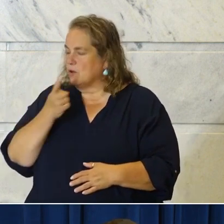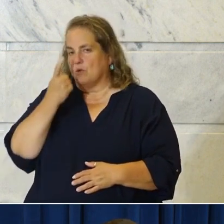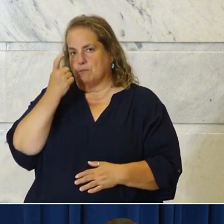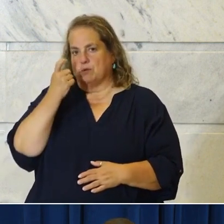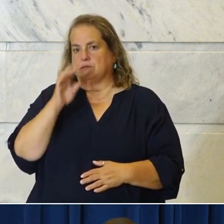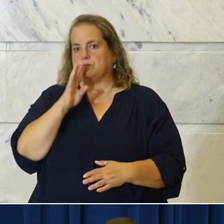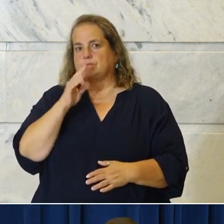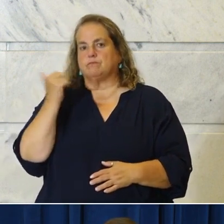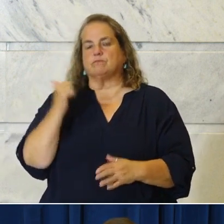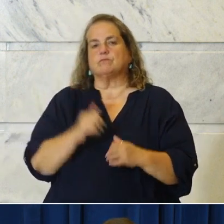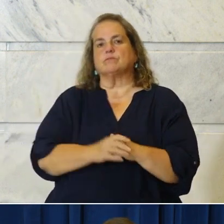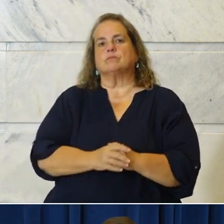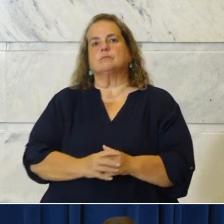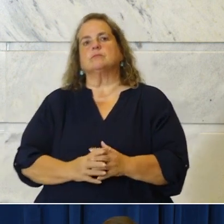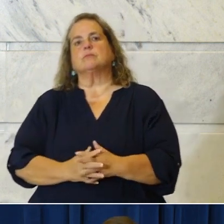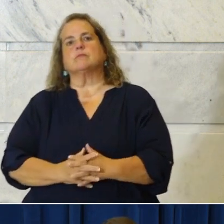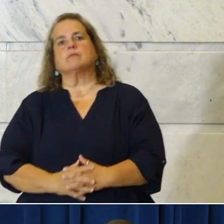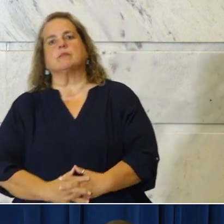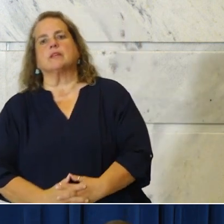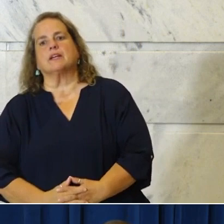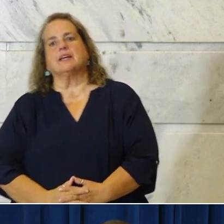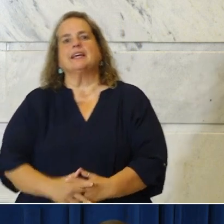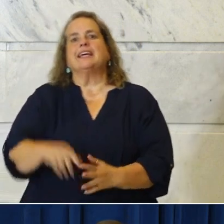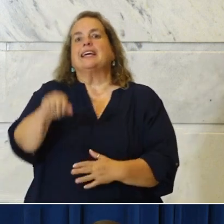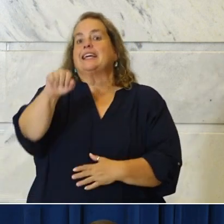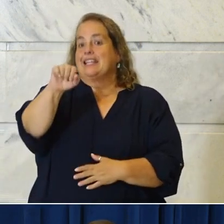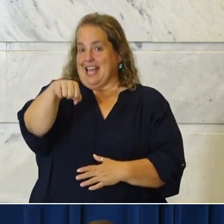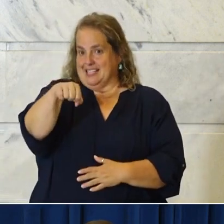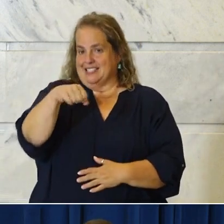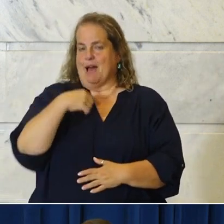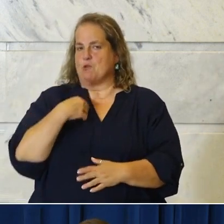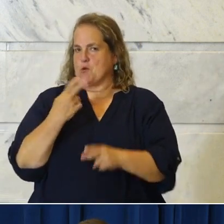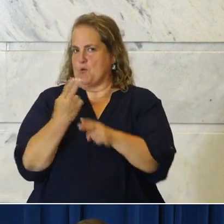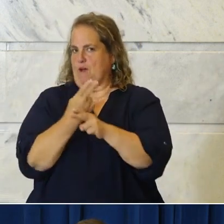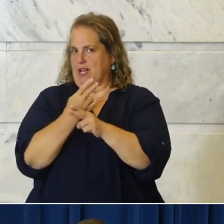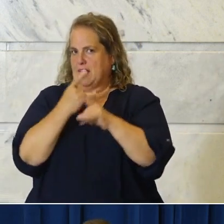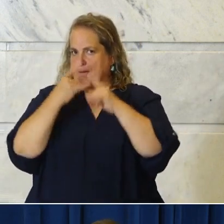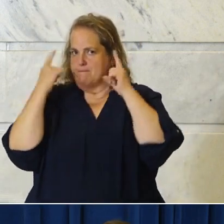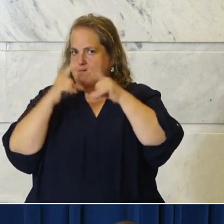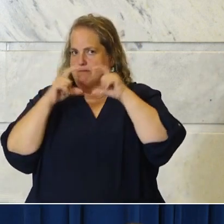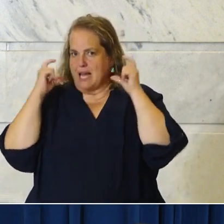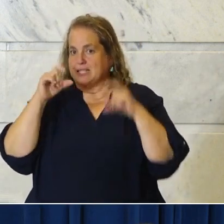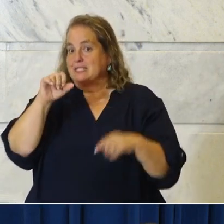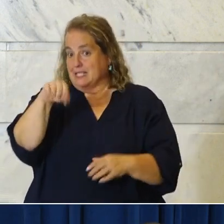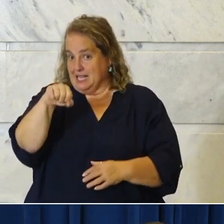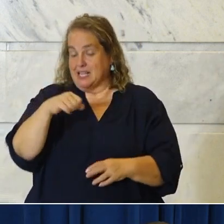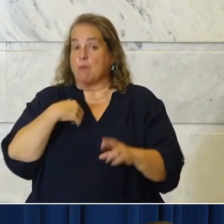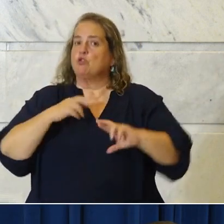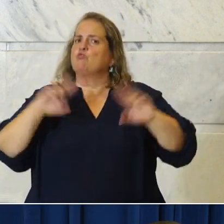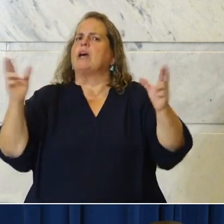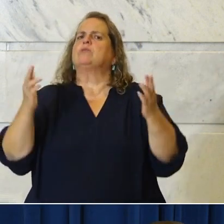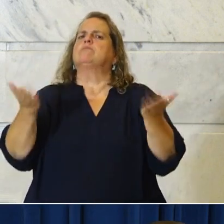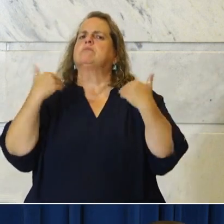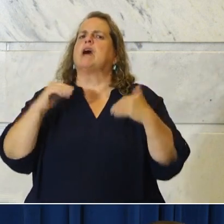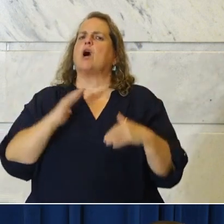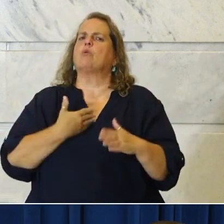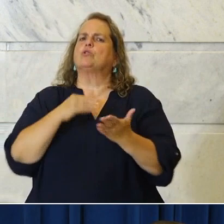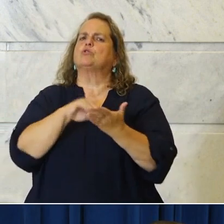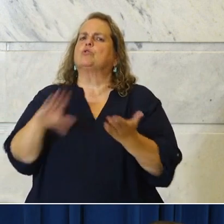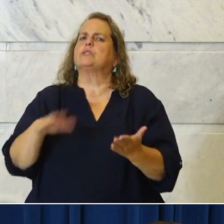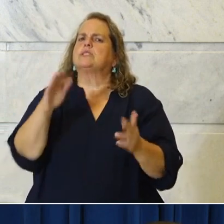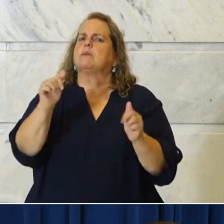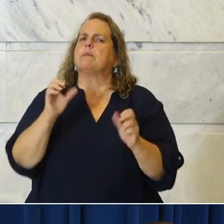It's coach Cal. And yes, I am ready for basketball. I'm ready to get our students back on campus. But